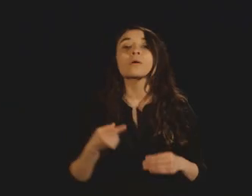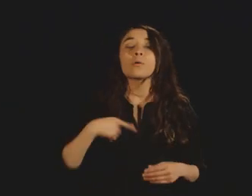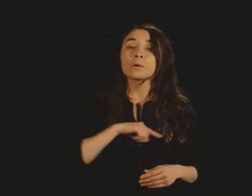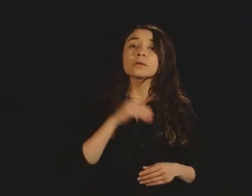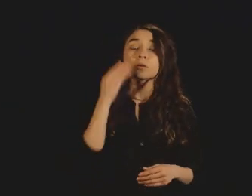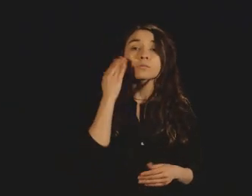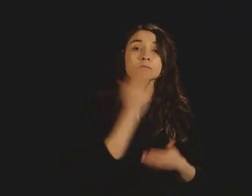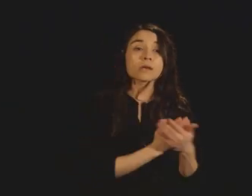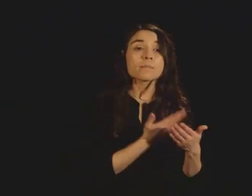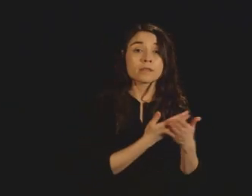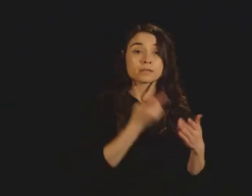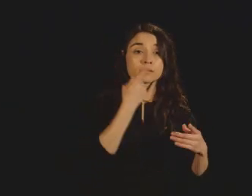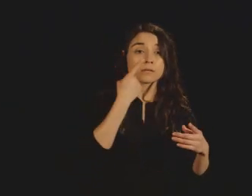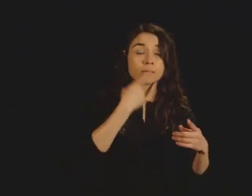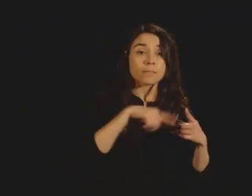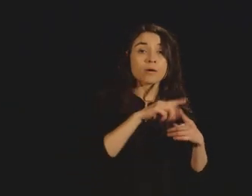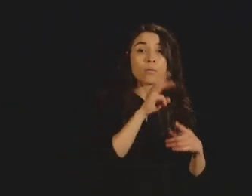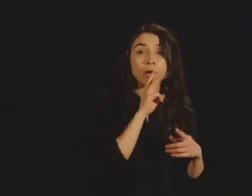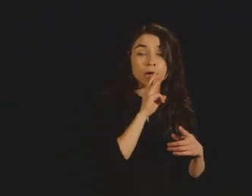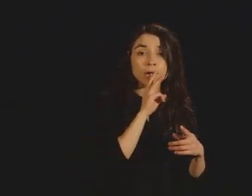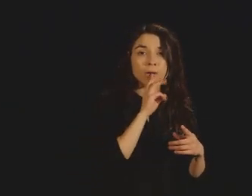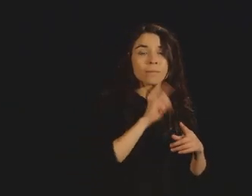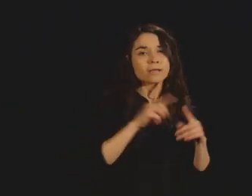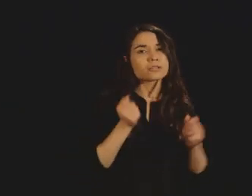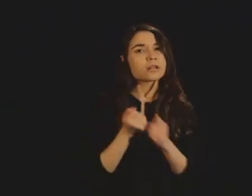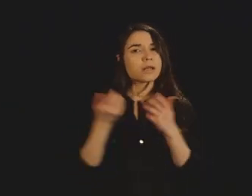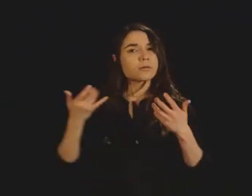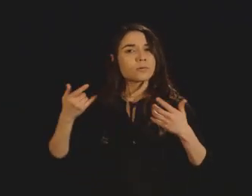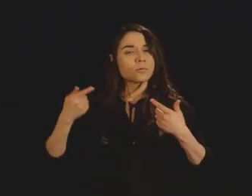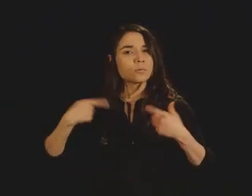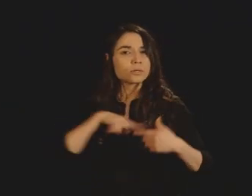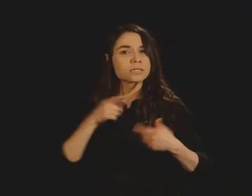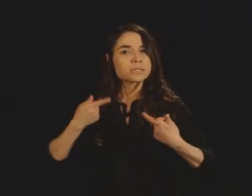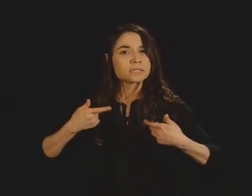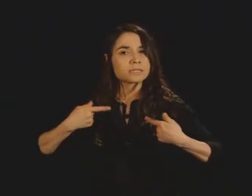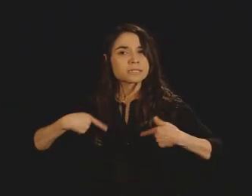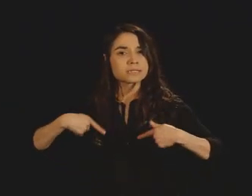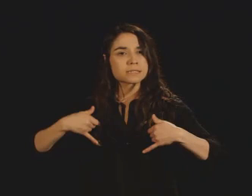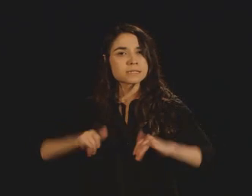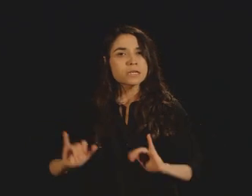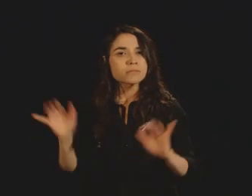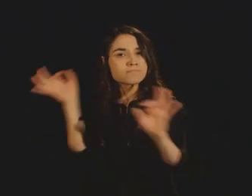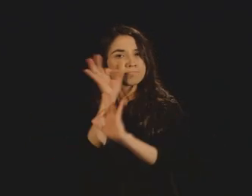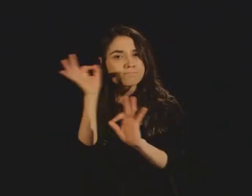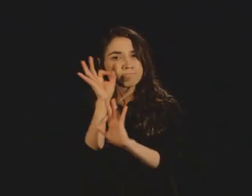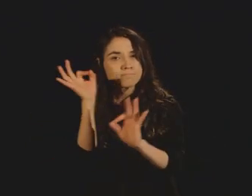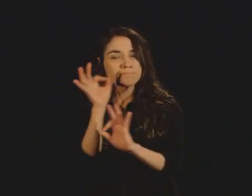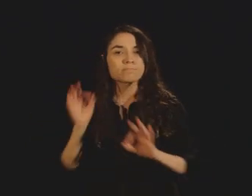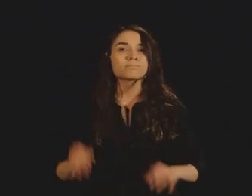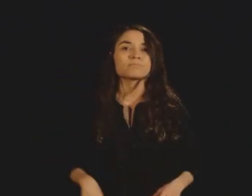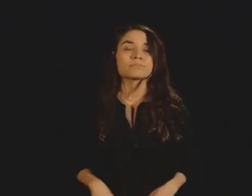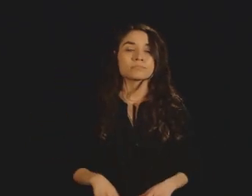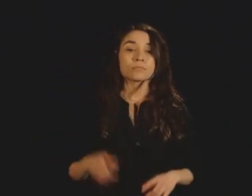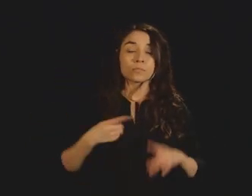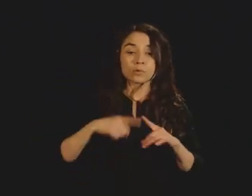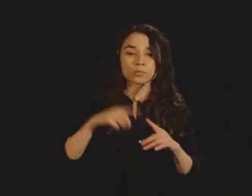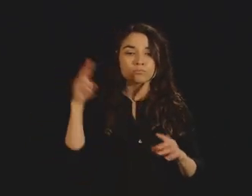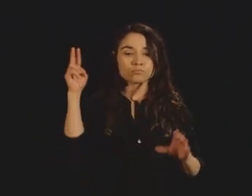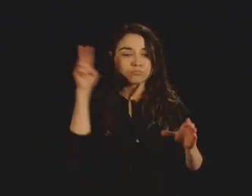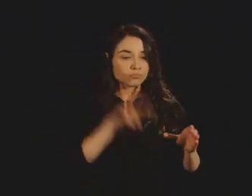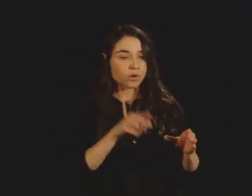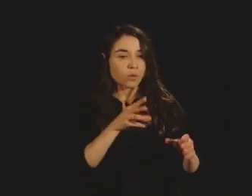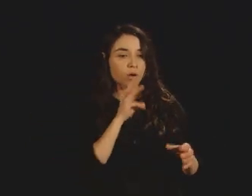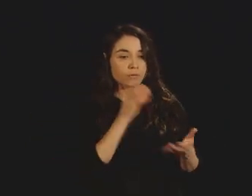we do know takes us back to that rave I talked about. You're looking at your glass of water. What's going on? There's the big party,